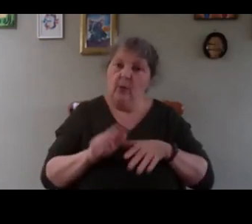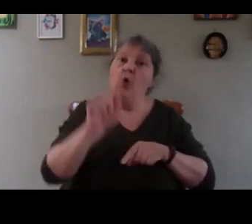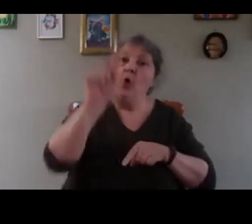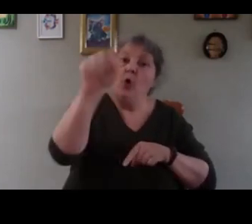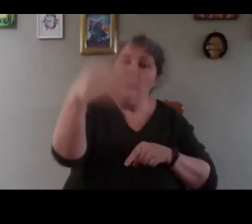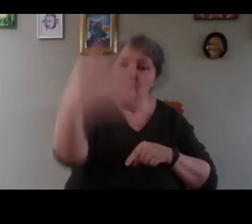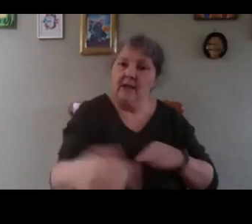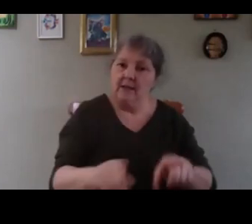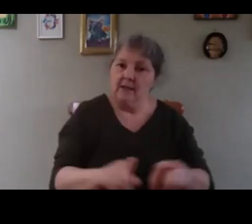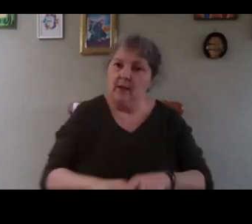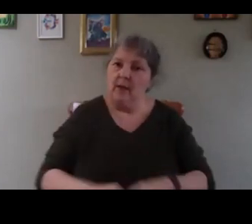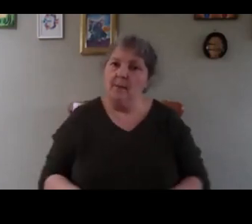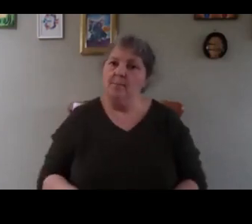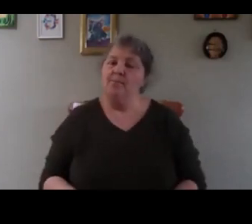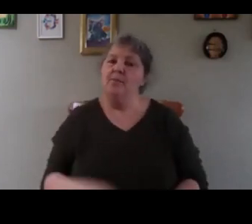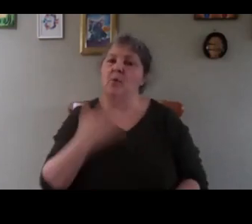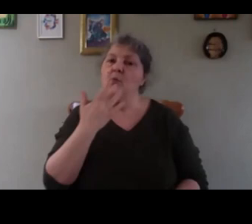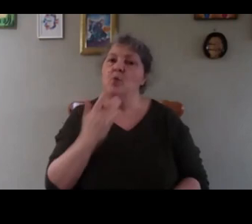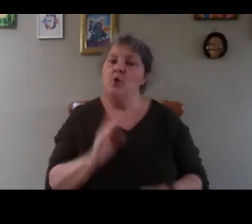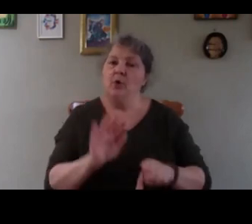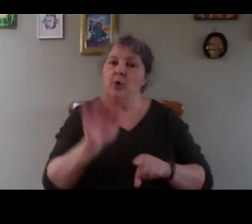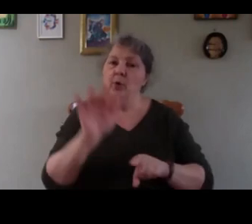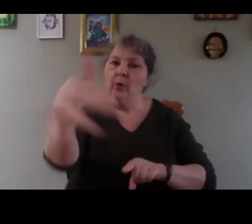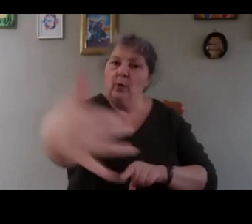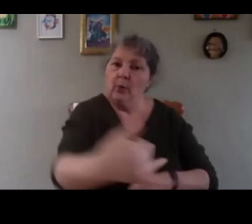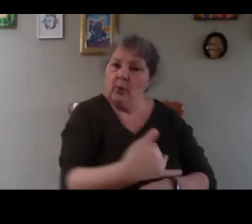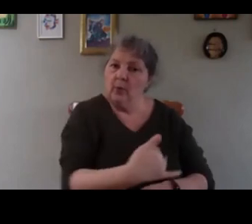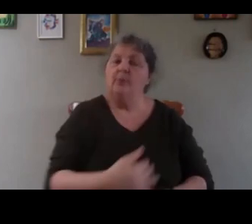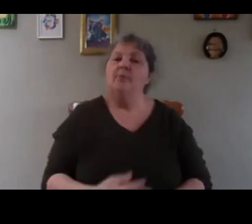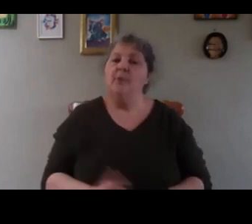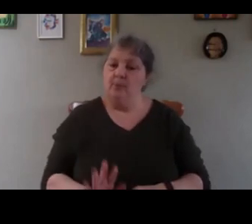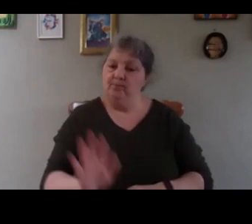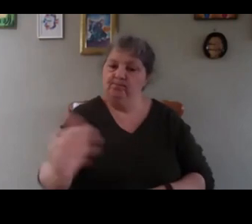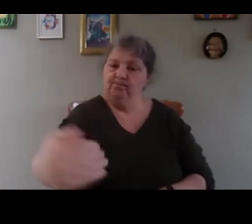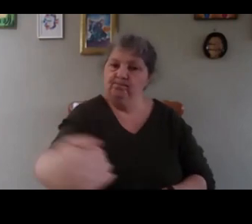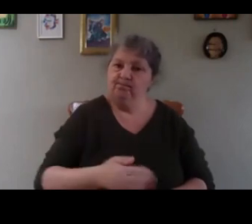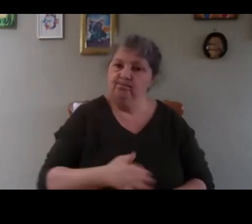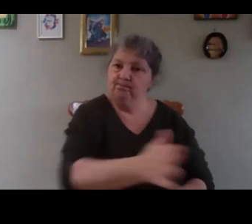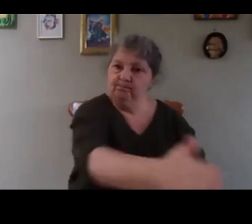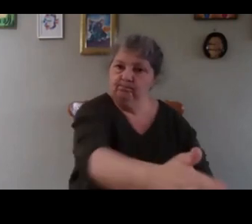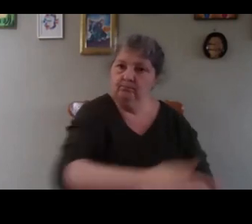So the water flow back the other way the other side.